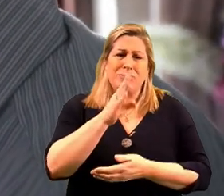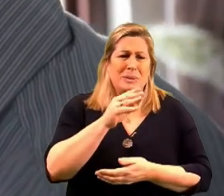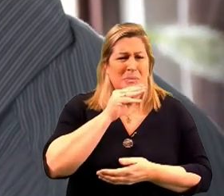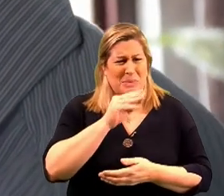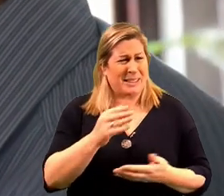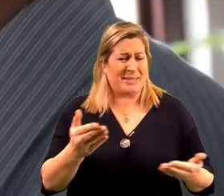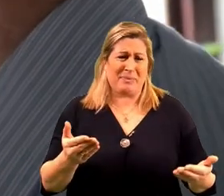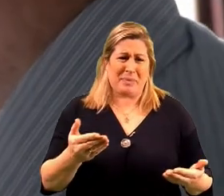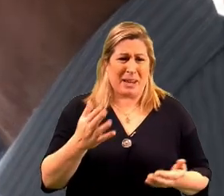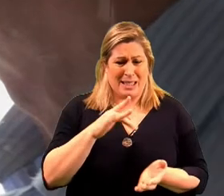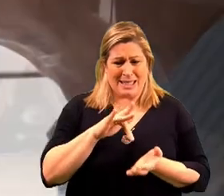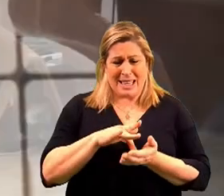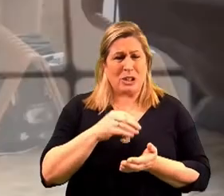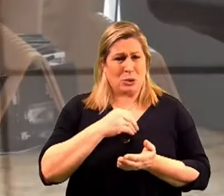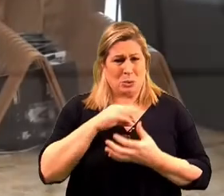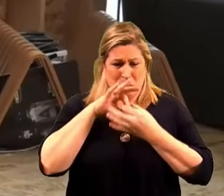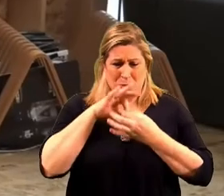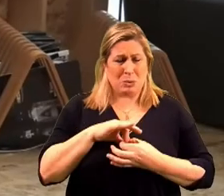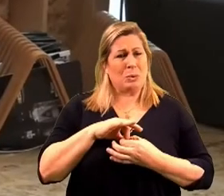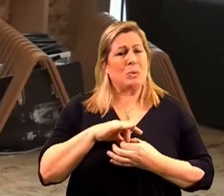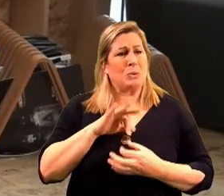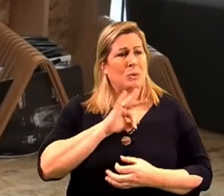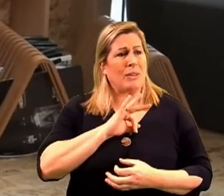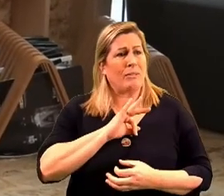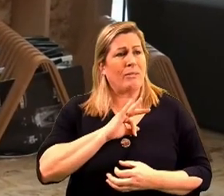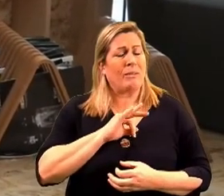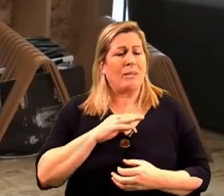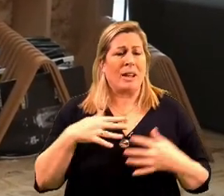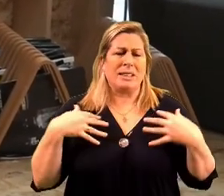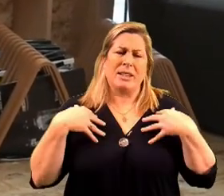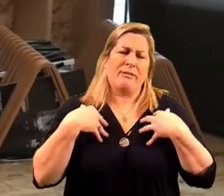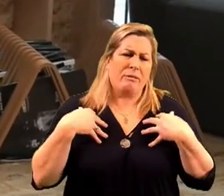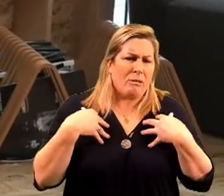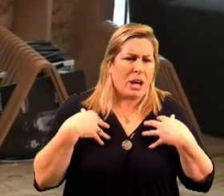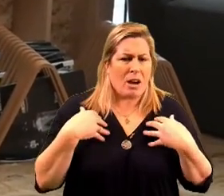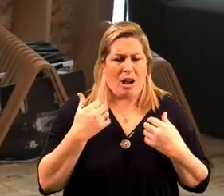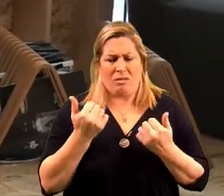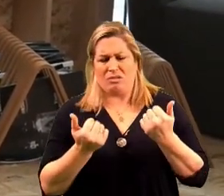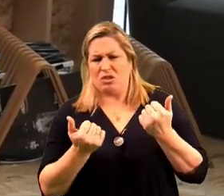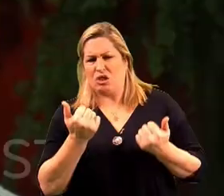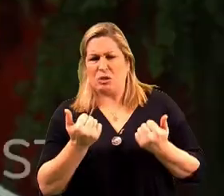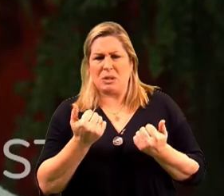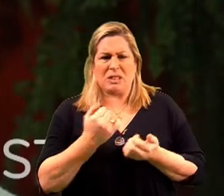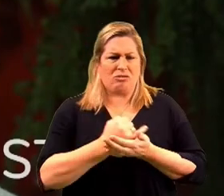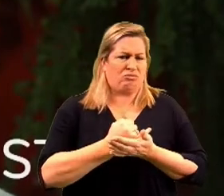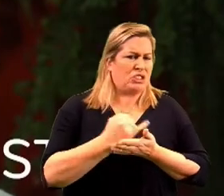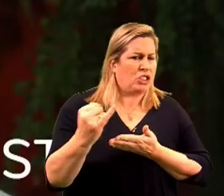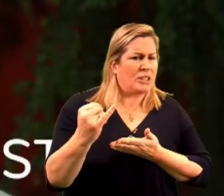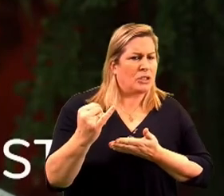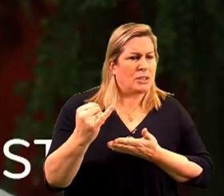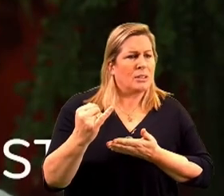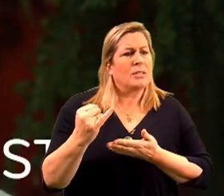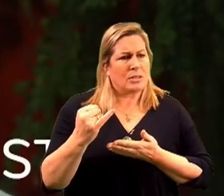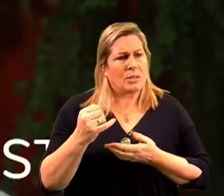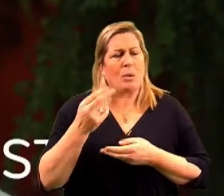to to human being it's the fear of judgment and the fear of rejection so we're coming